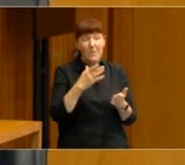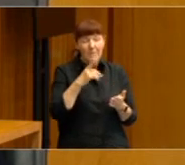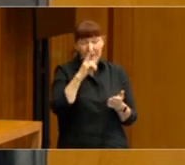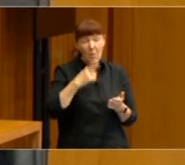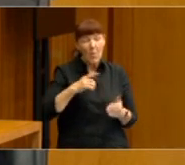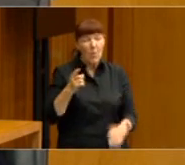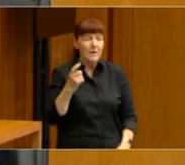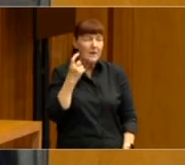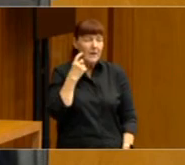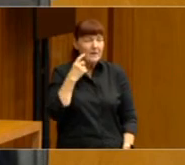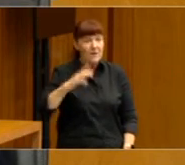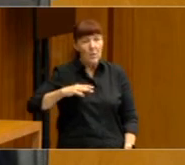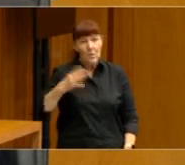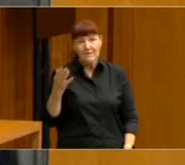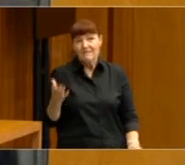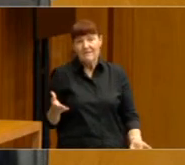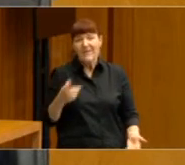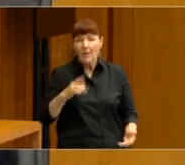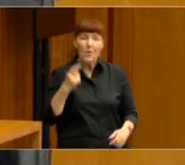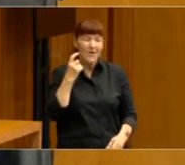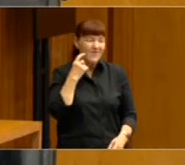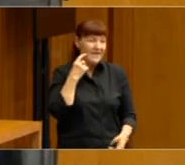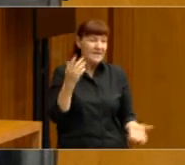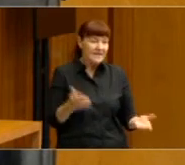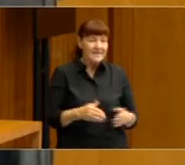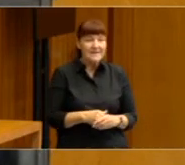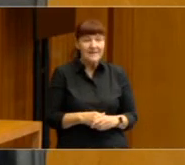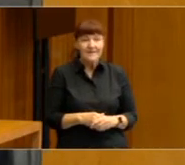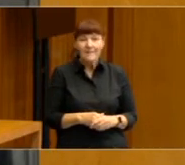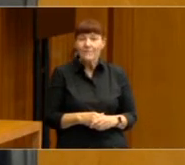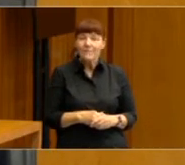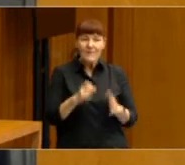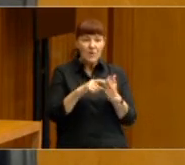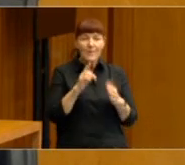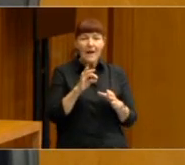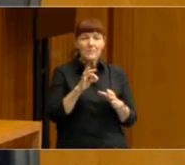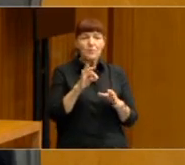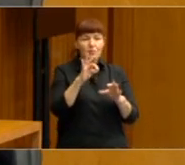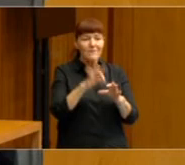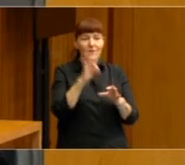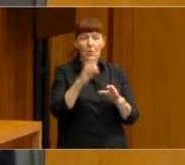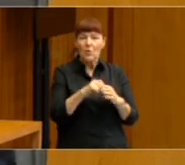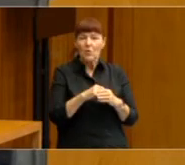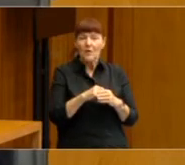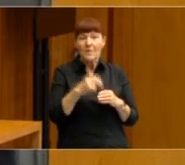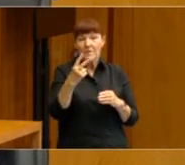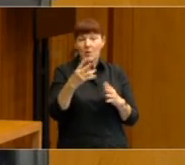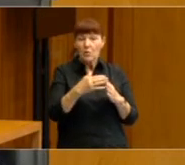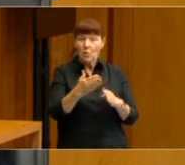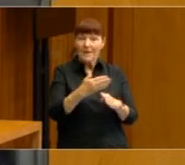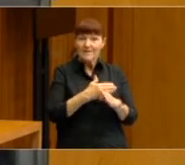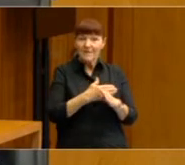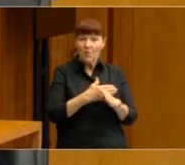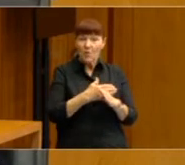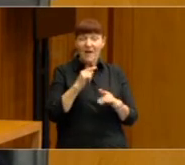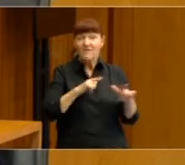the other terms for early voting is convenience voting, which is the ability to cast a vote maybe two weeks before election if they happen to be